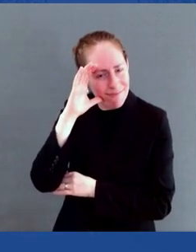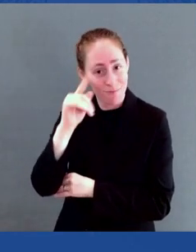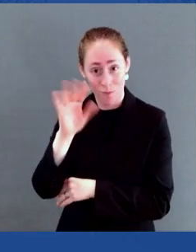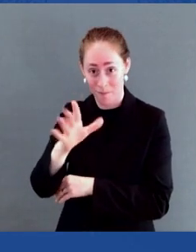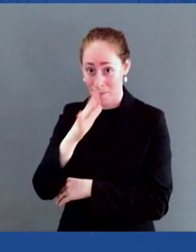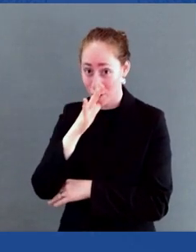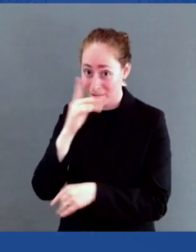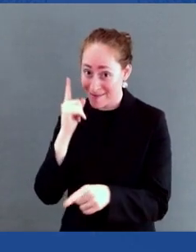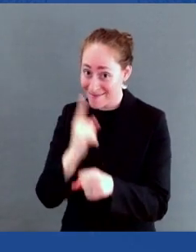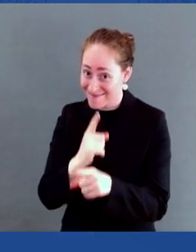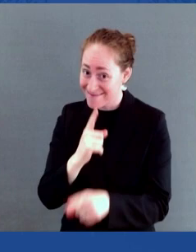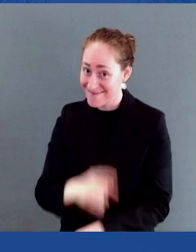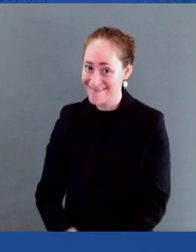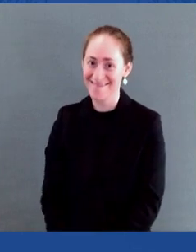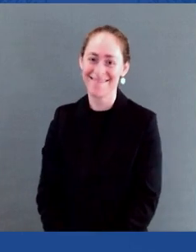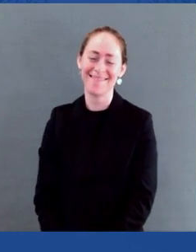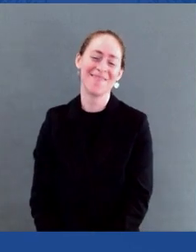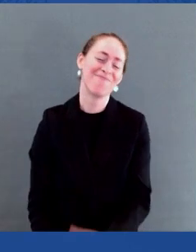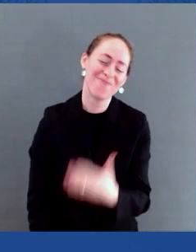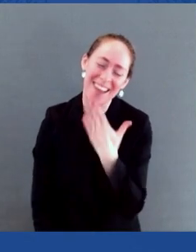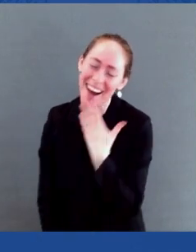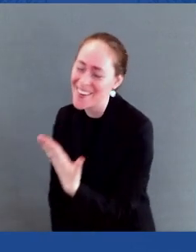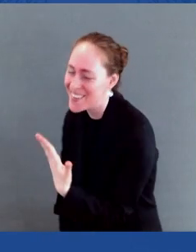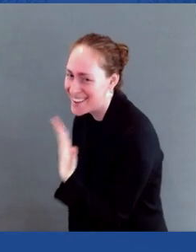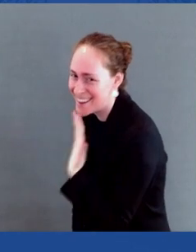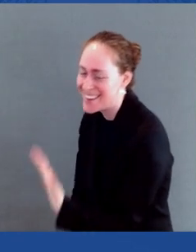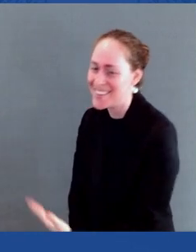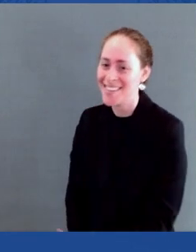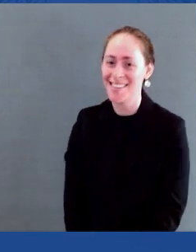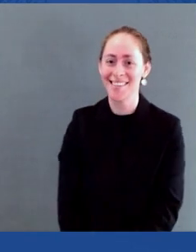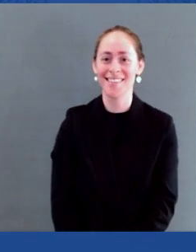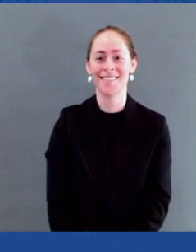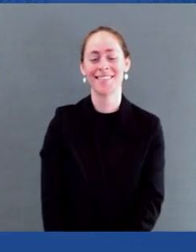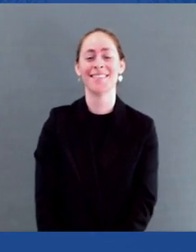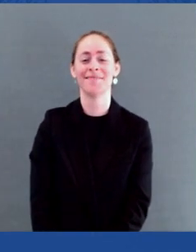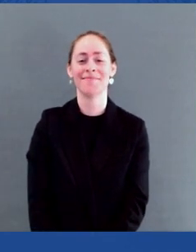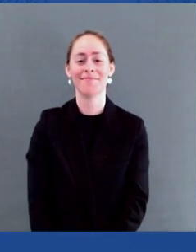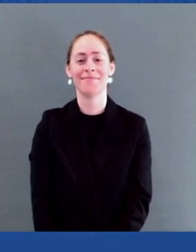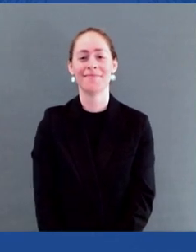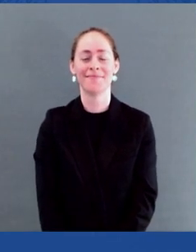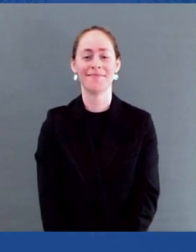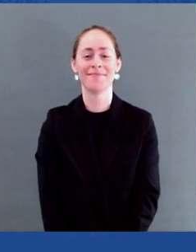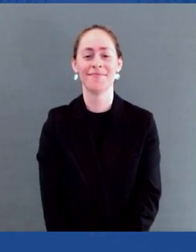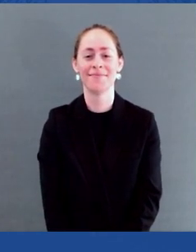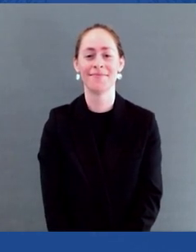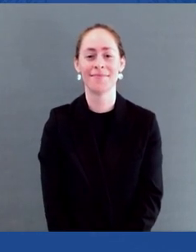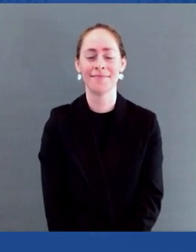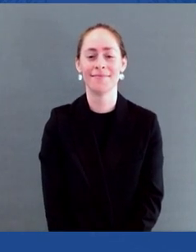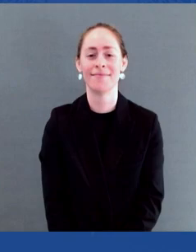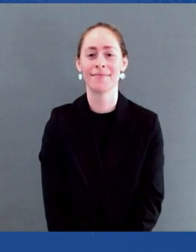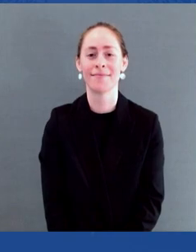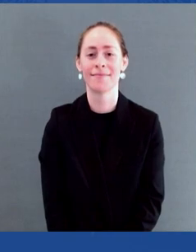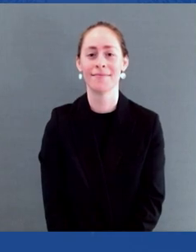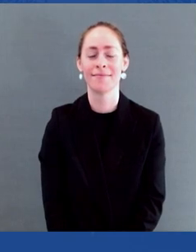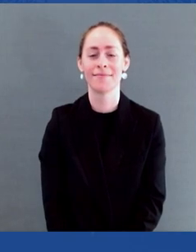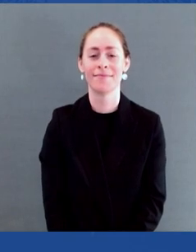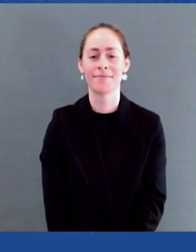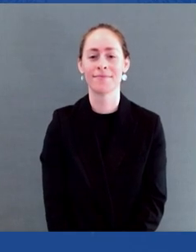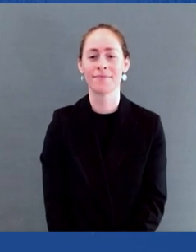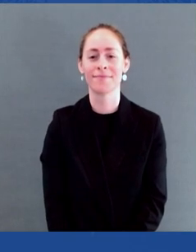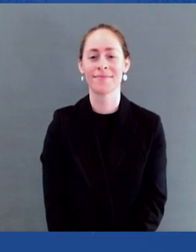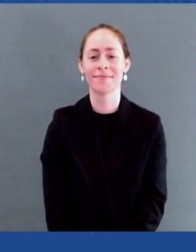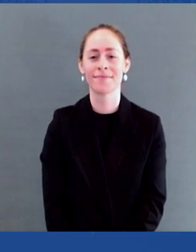Thank you. Thank you.